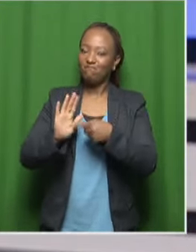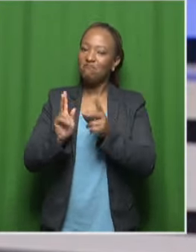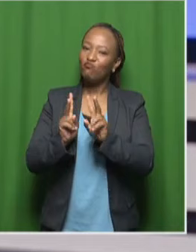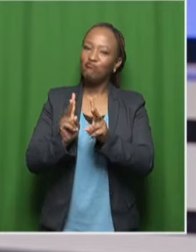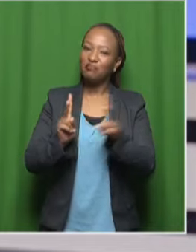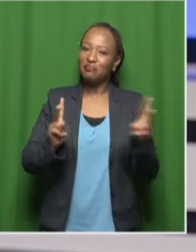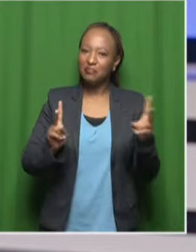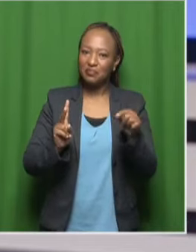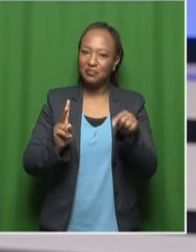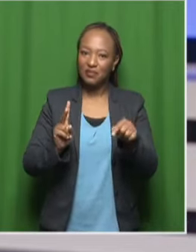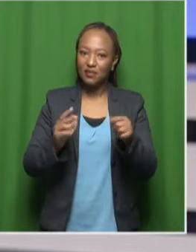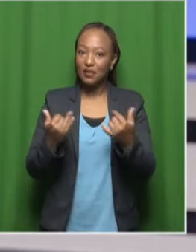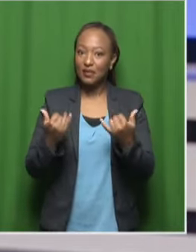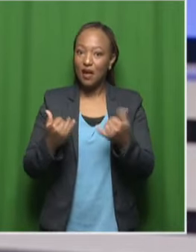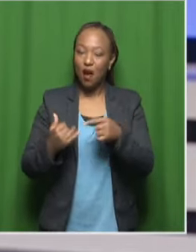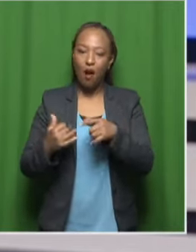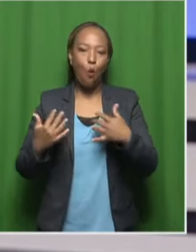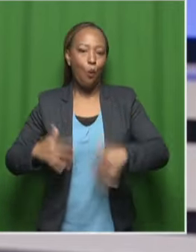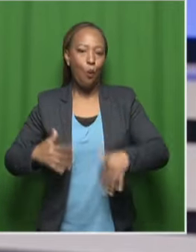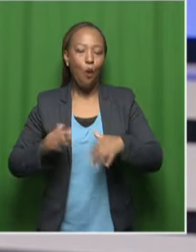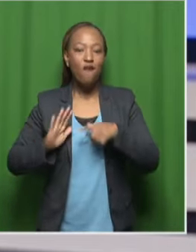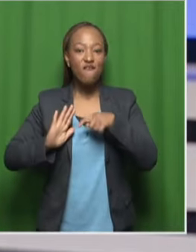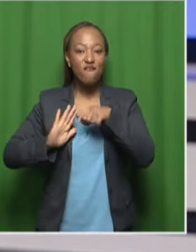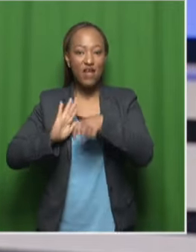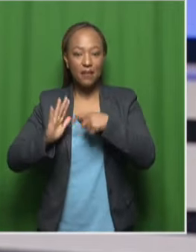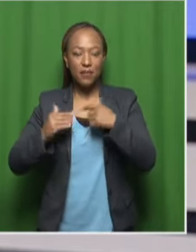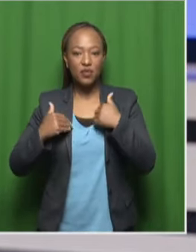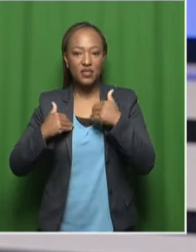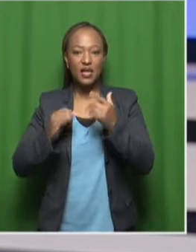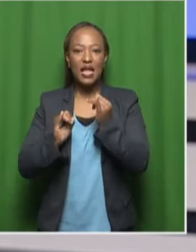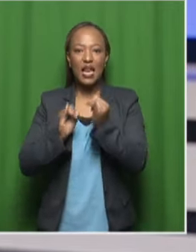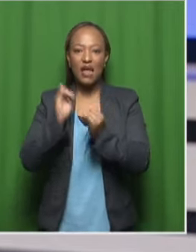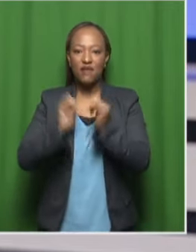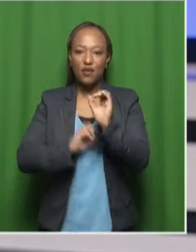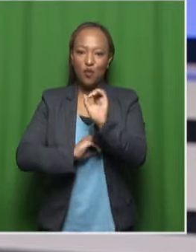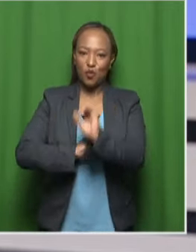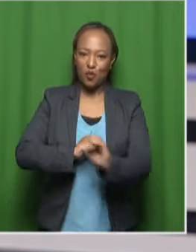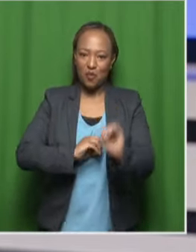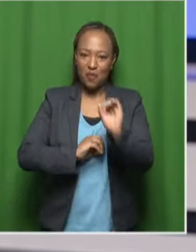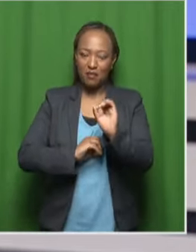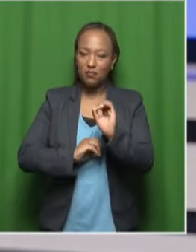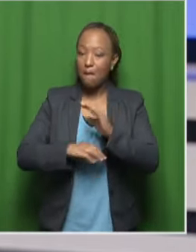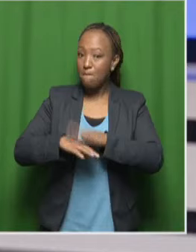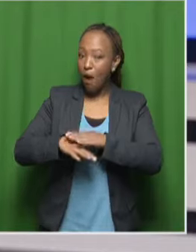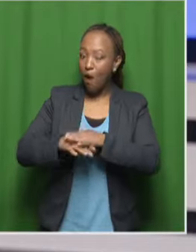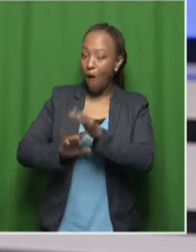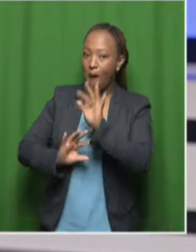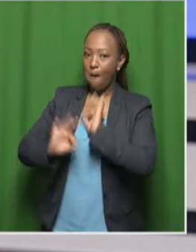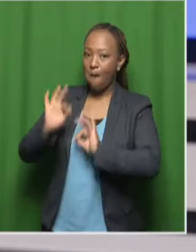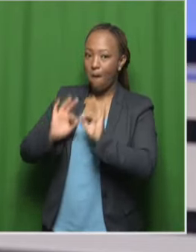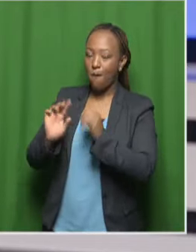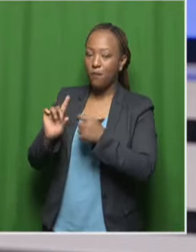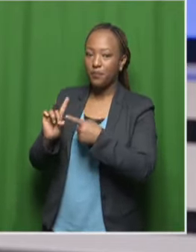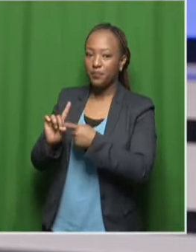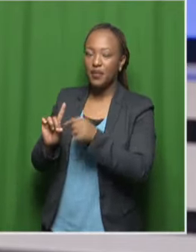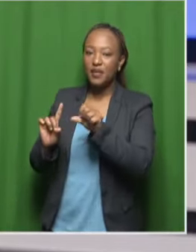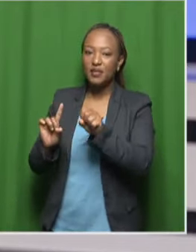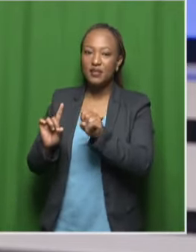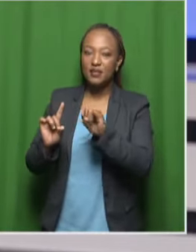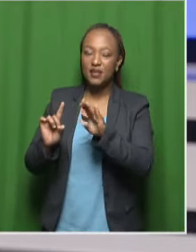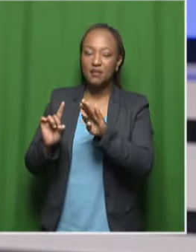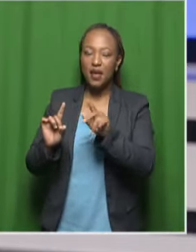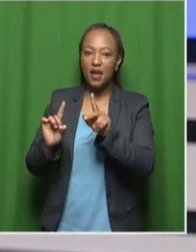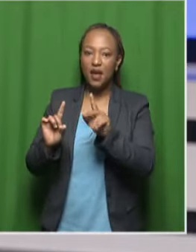The premiere to this heartwarming film is taking place on the 11th of October and joining us to share more on the movie is Nkulisberg, the writer,